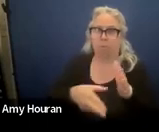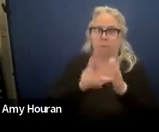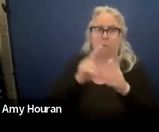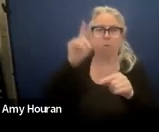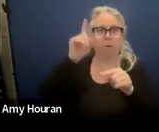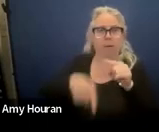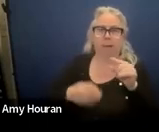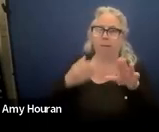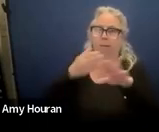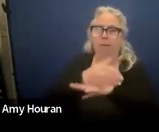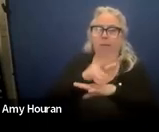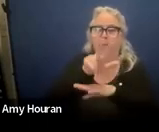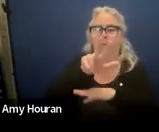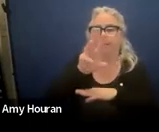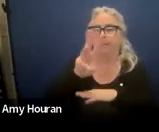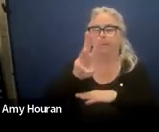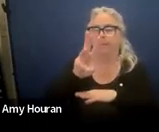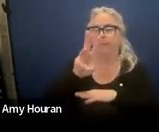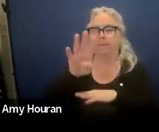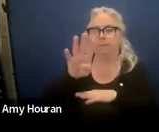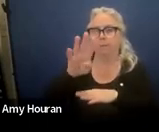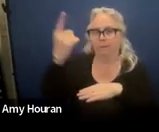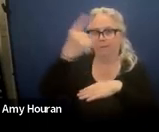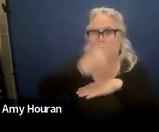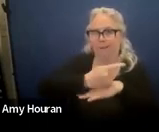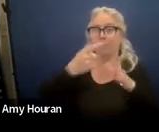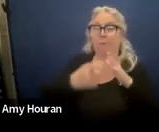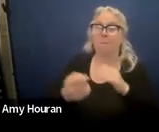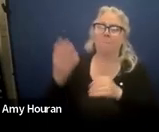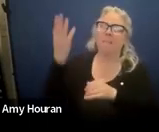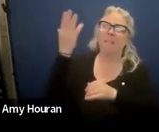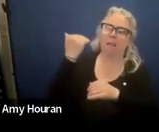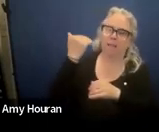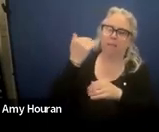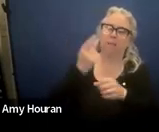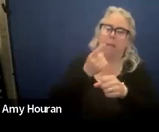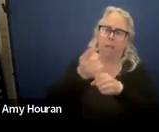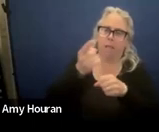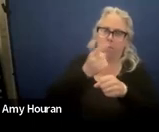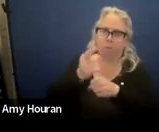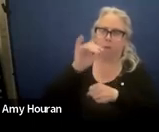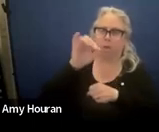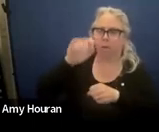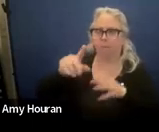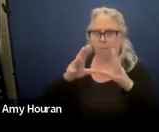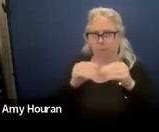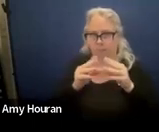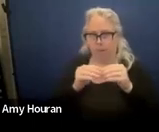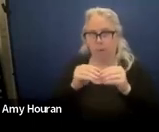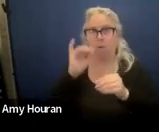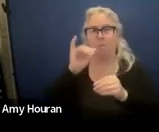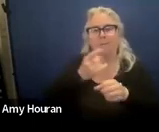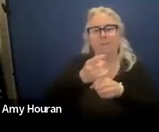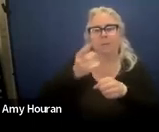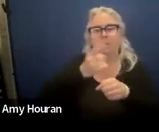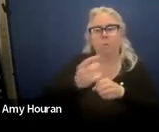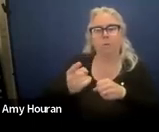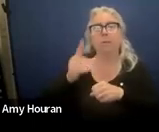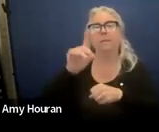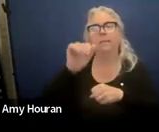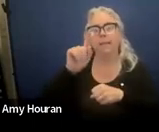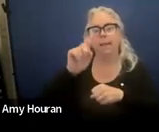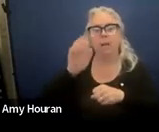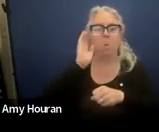364 days from the last annual iep meeting so um the annual date being january